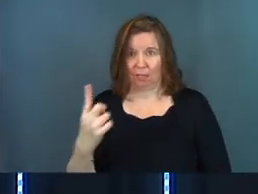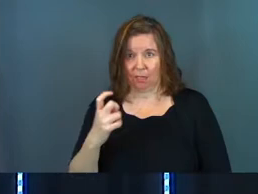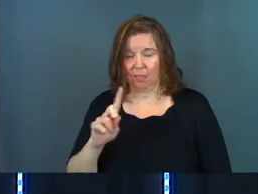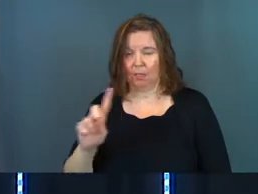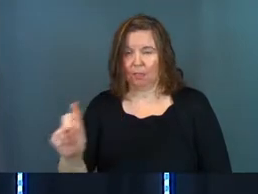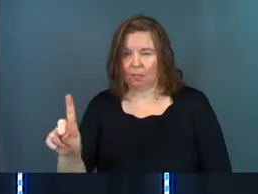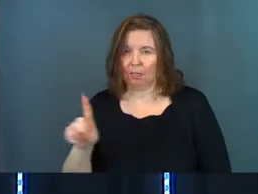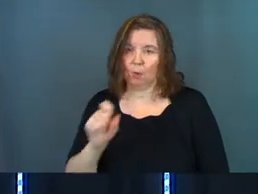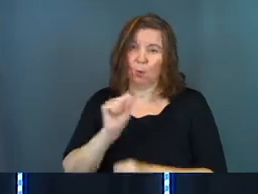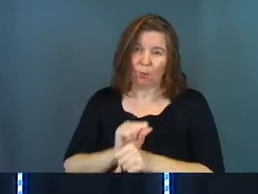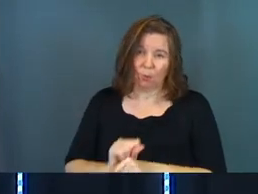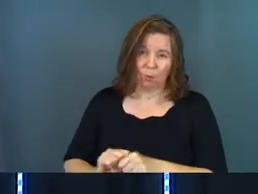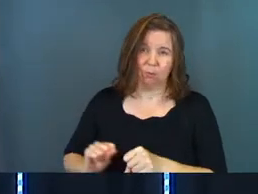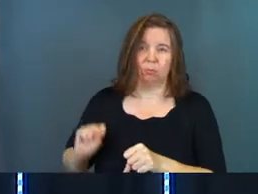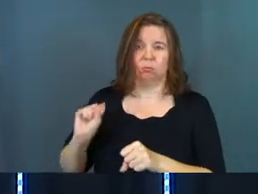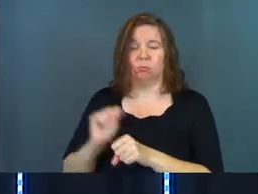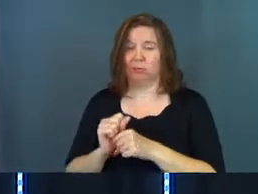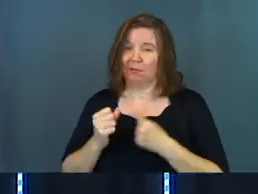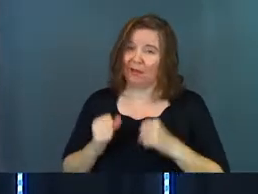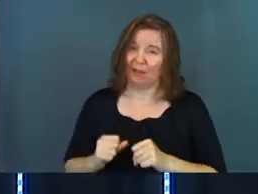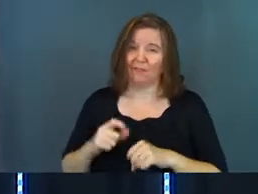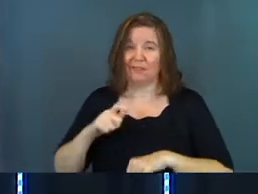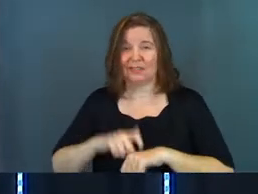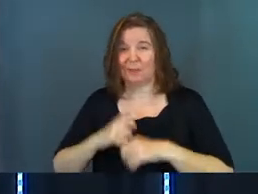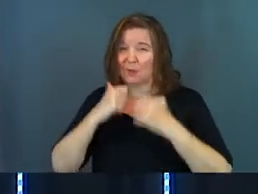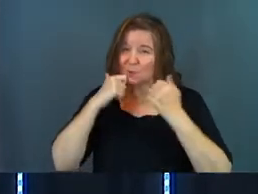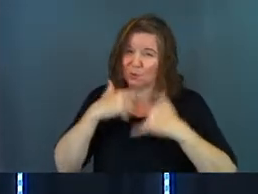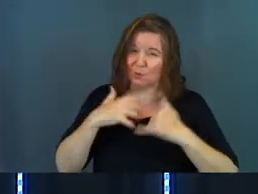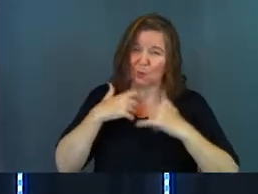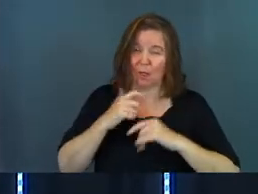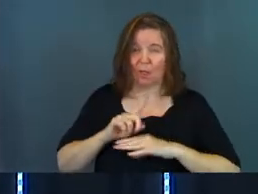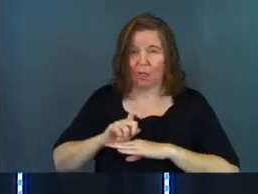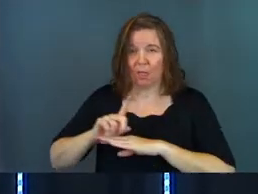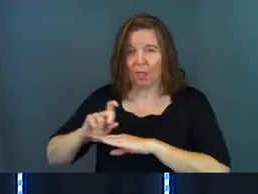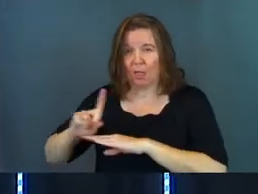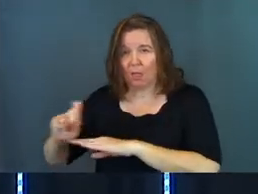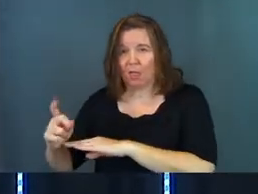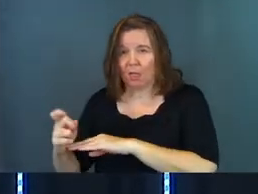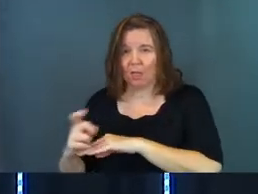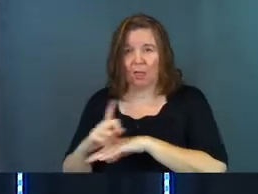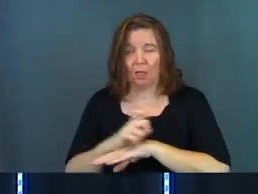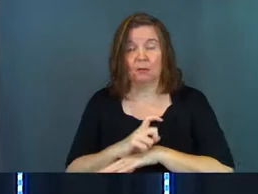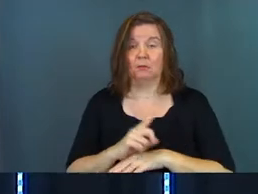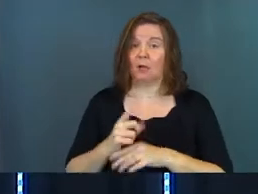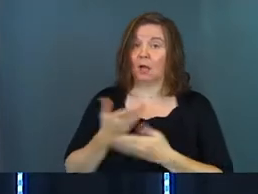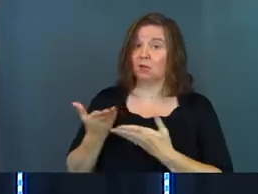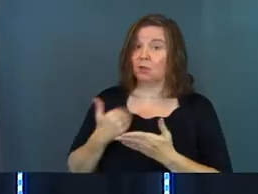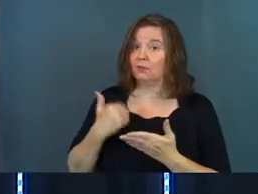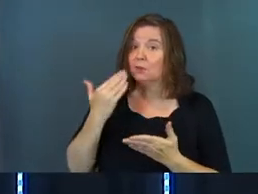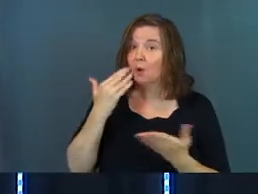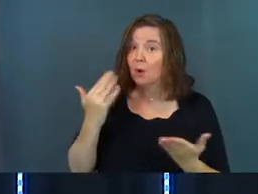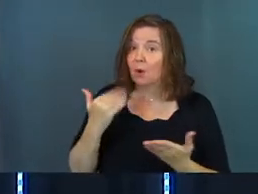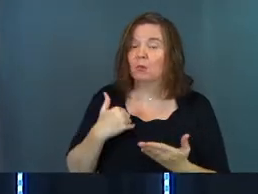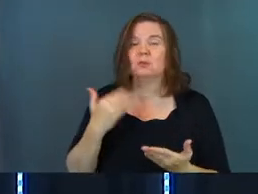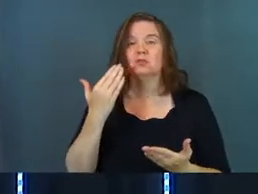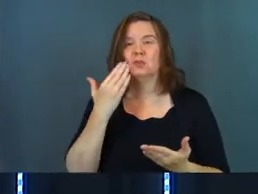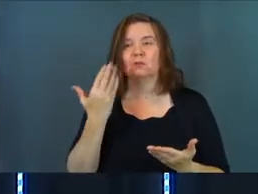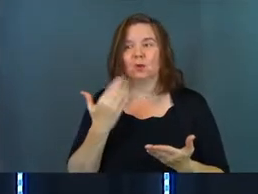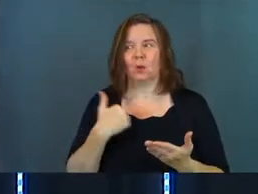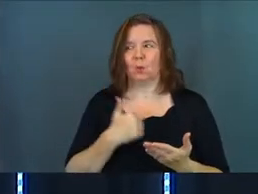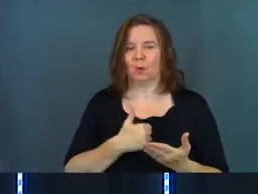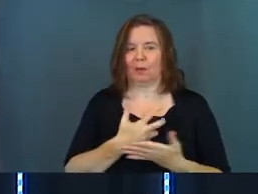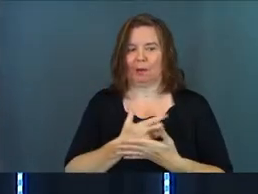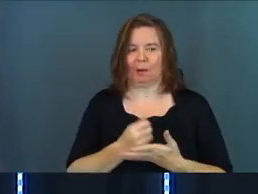was effort. This was time. They were sweating when this was done. Now what did the servants know? The servants know